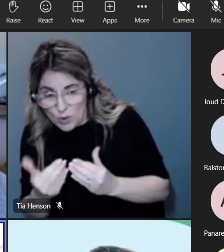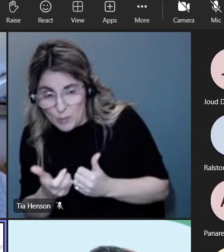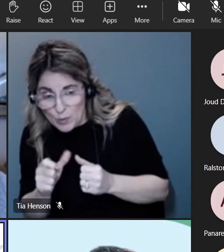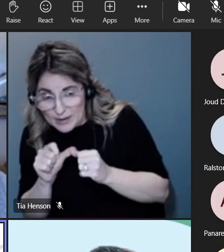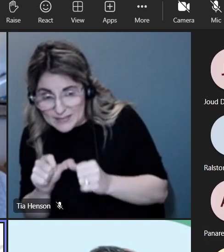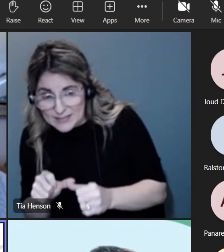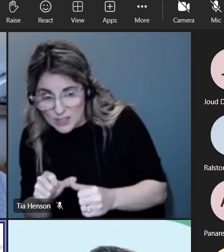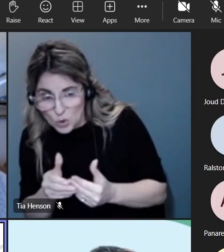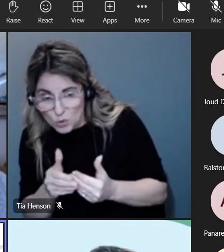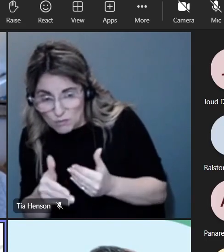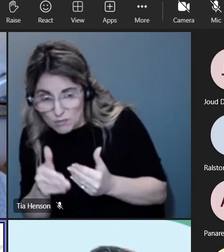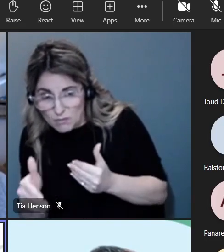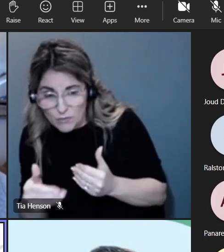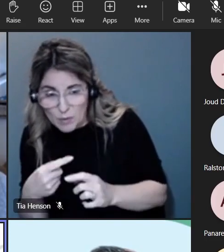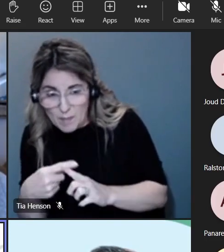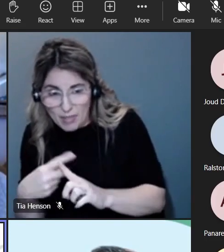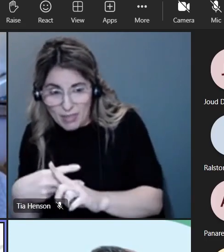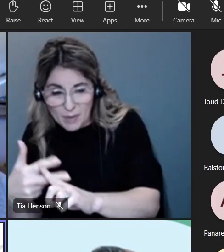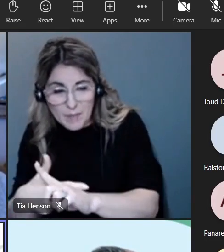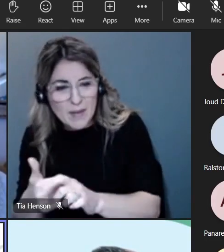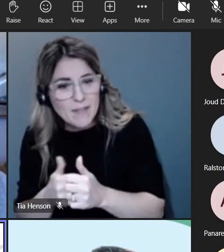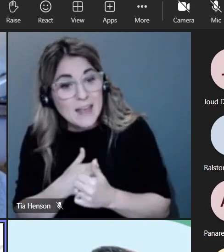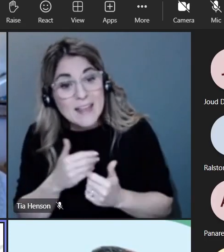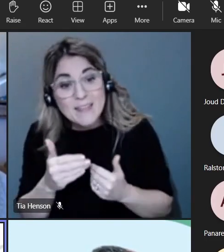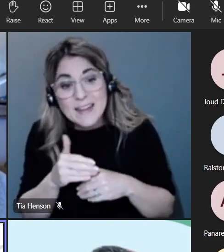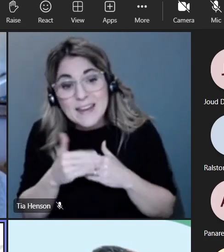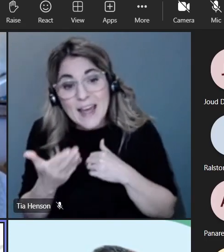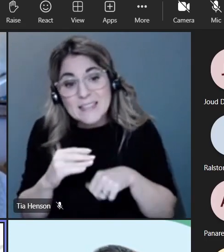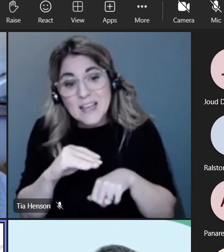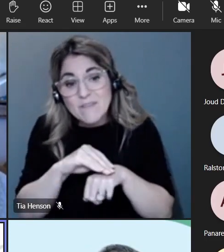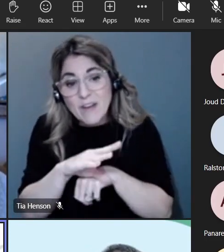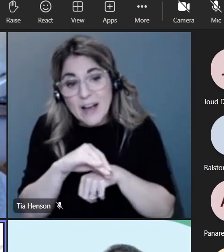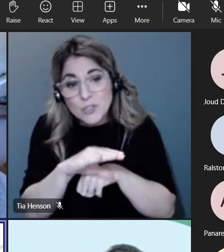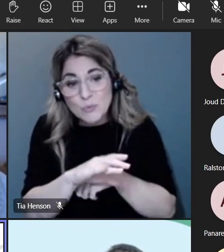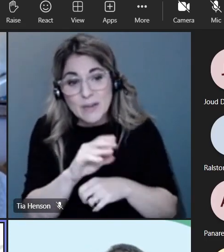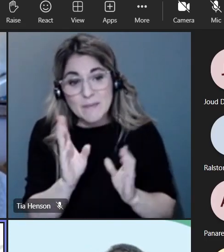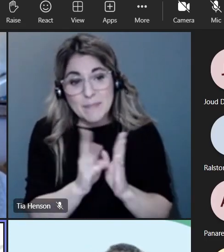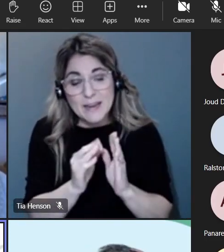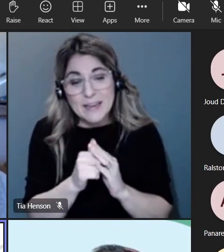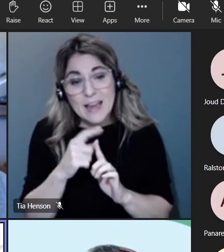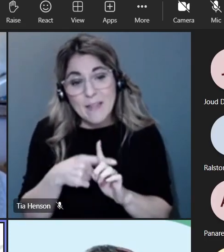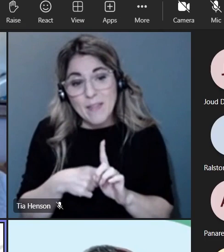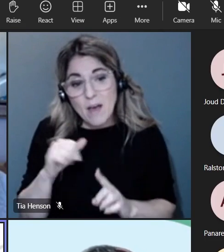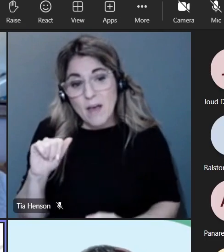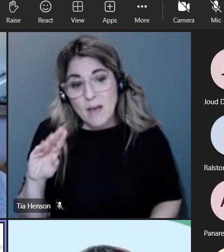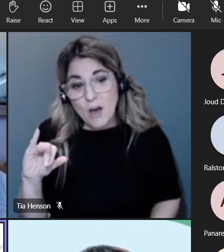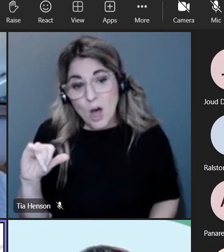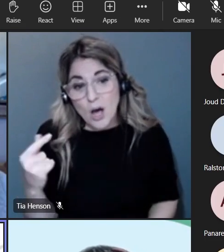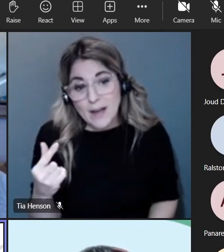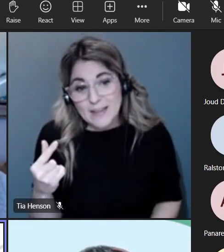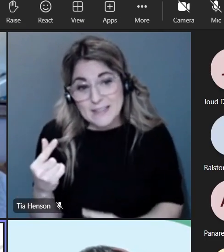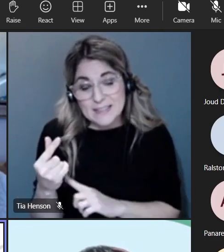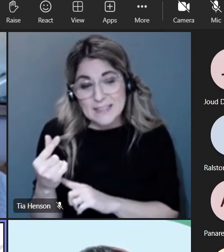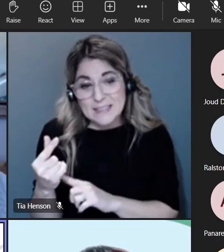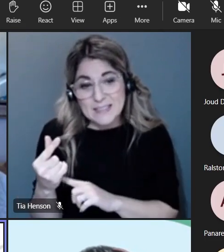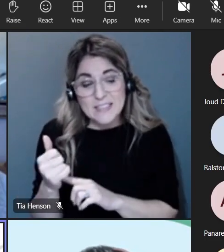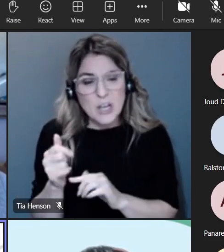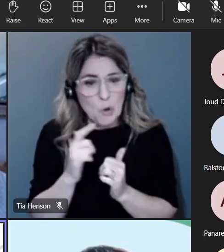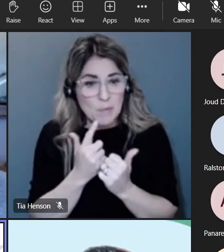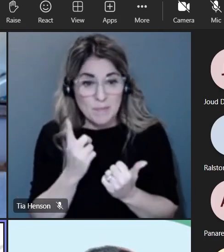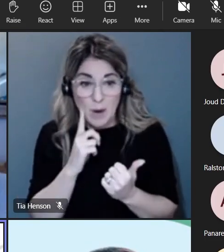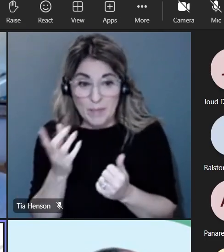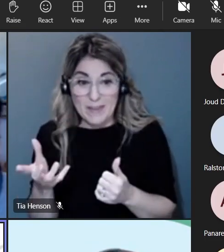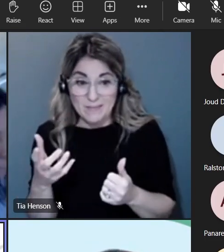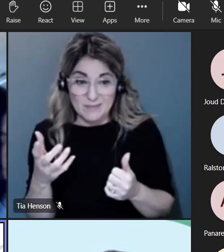our first advisory meeting for the next year will be in august uh and ideally we'll bring them uh into the building probably in september for their